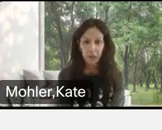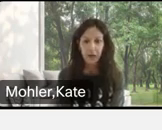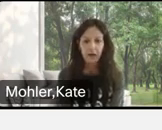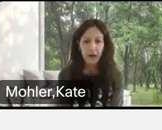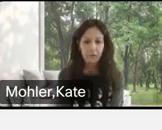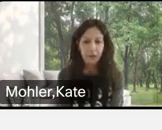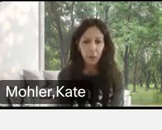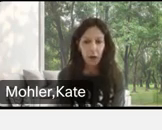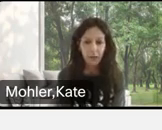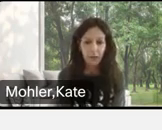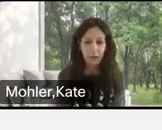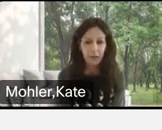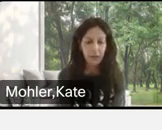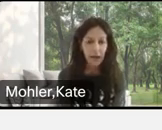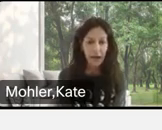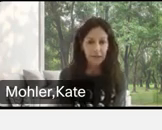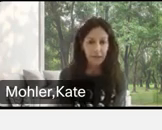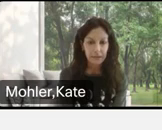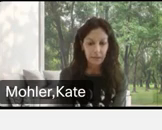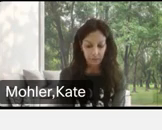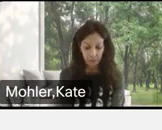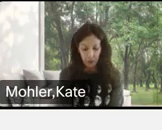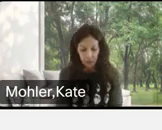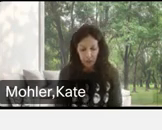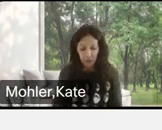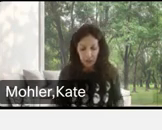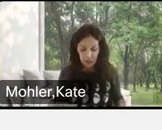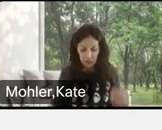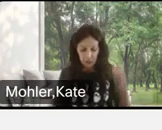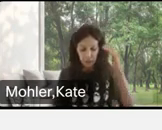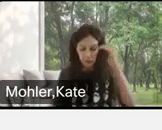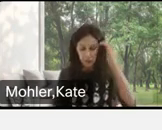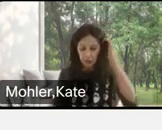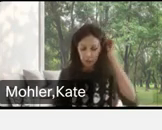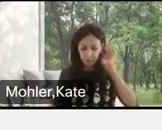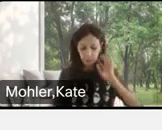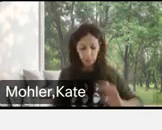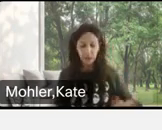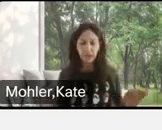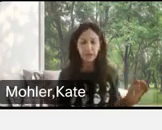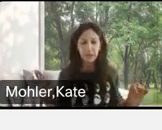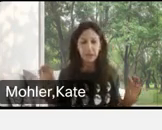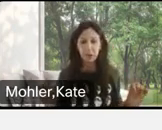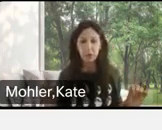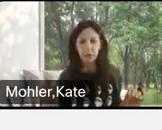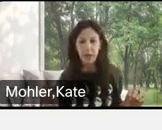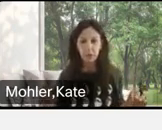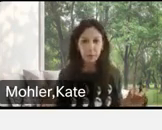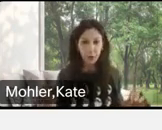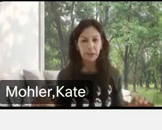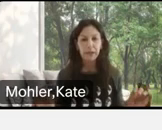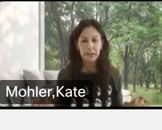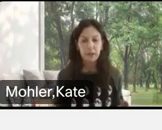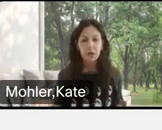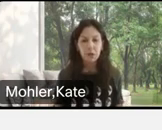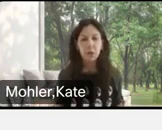so that everyone can access it. So this illustration. And it shows us how